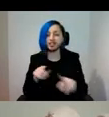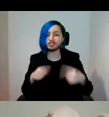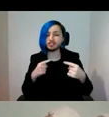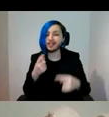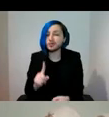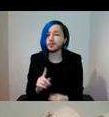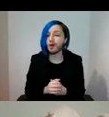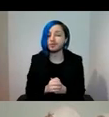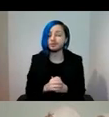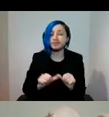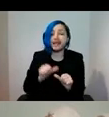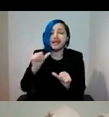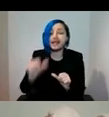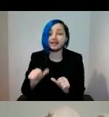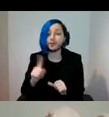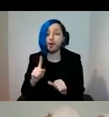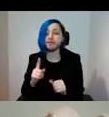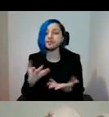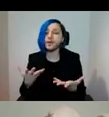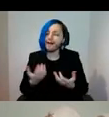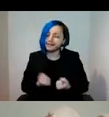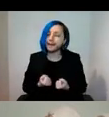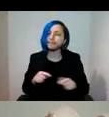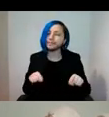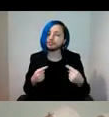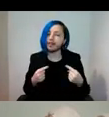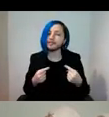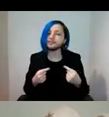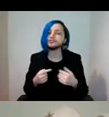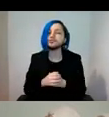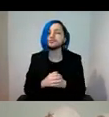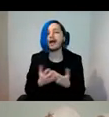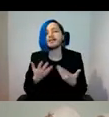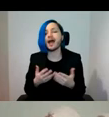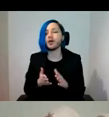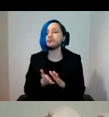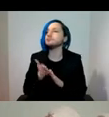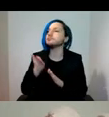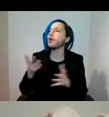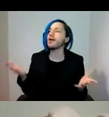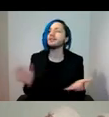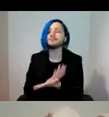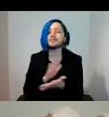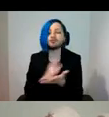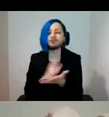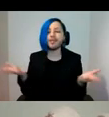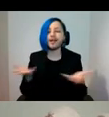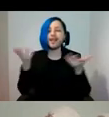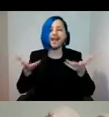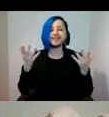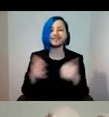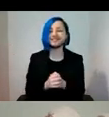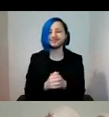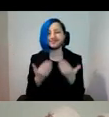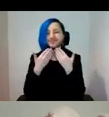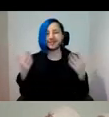next step is to embrace these challenges and move outside to enjoy the lightness. Thank you very